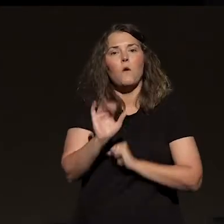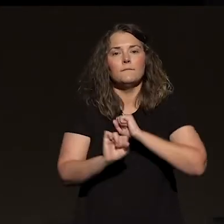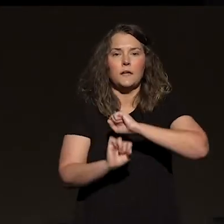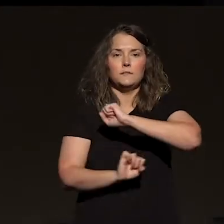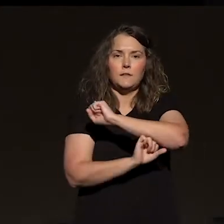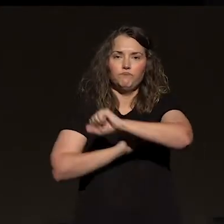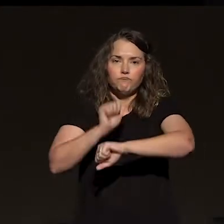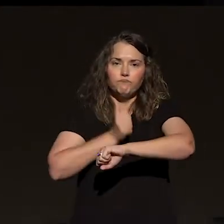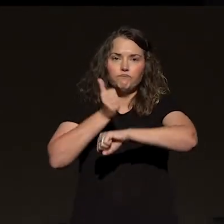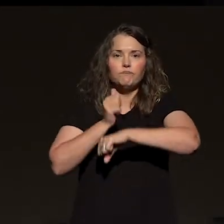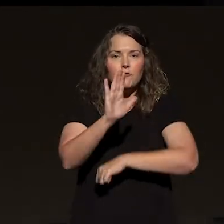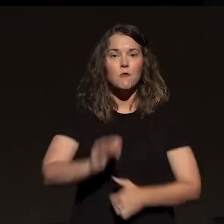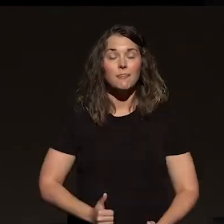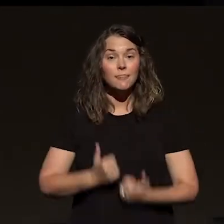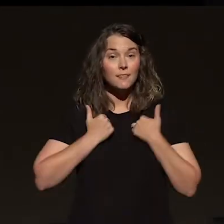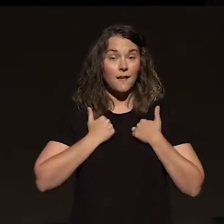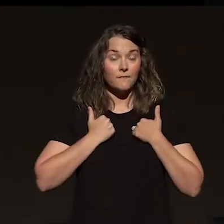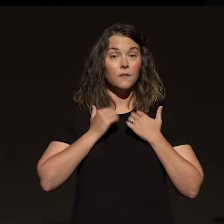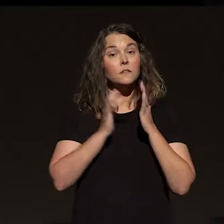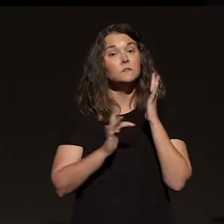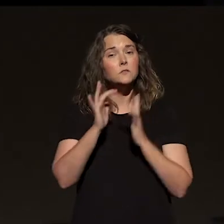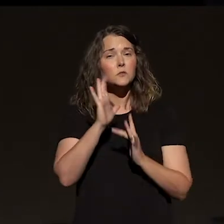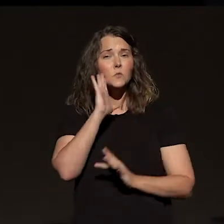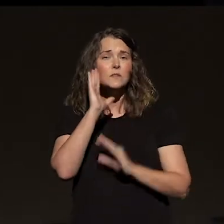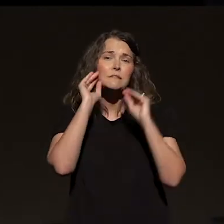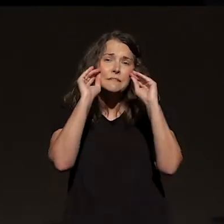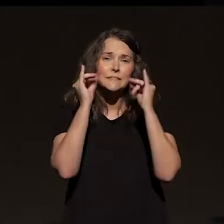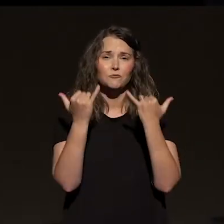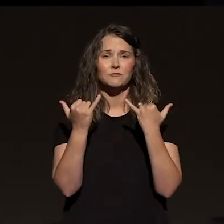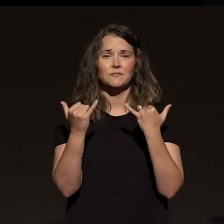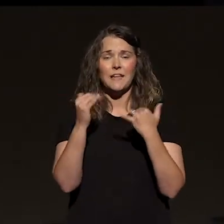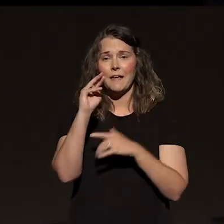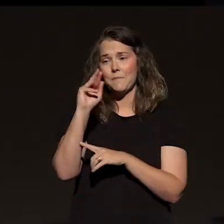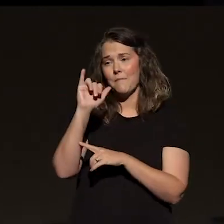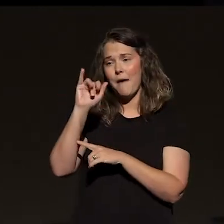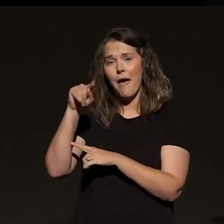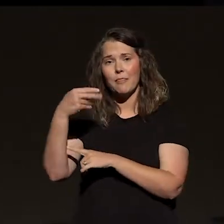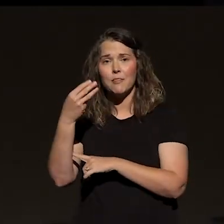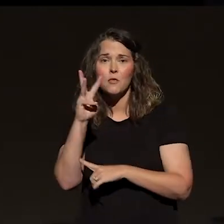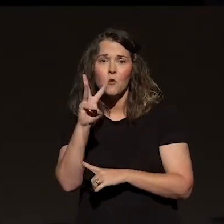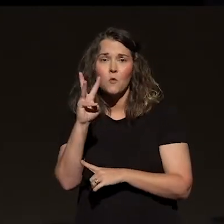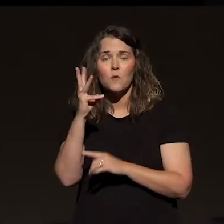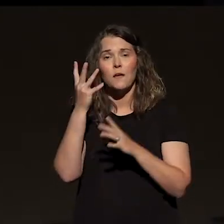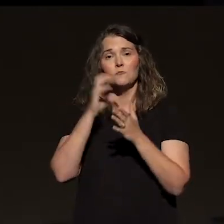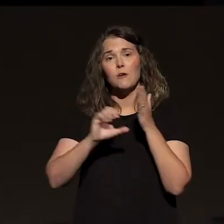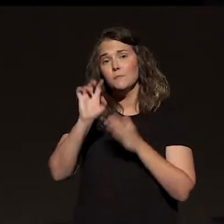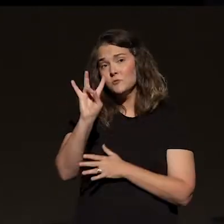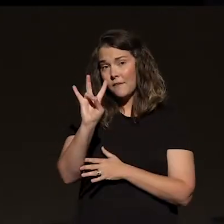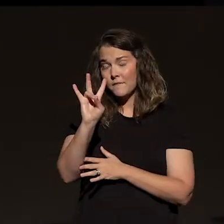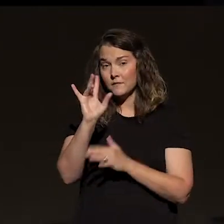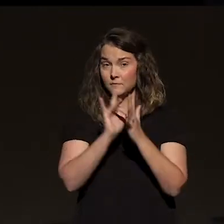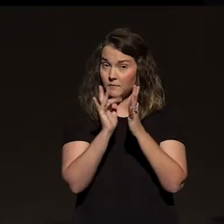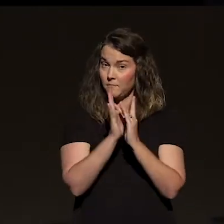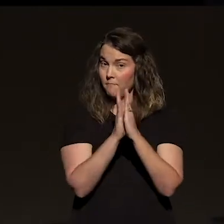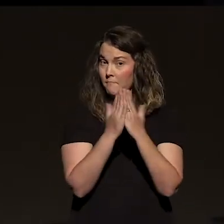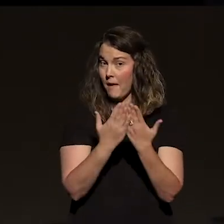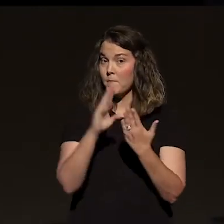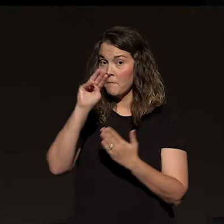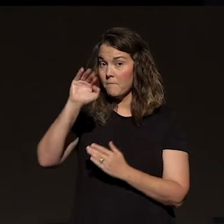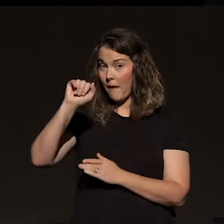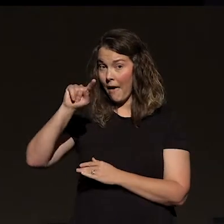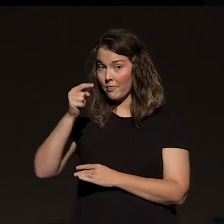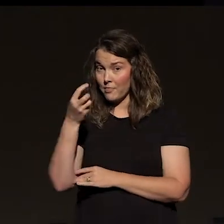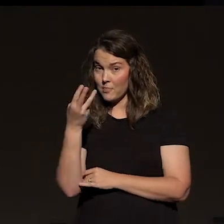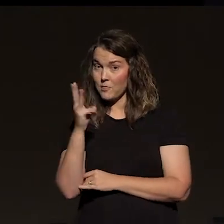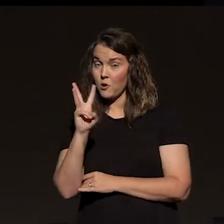build. Now, that's what Jesus is going to teach us today in the book of Matthew chapter seven. I want to ask you to get a Bible and turn to Matthew chapter seven.